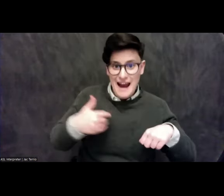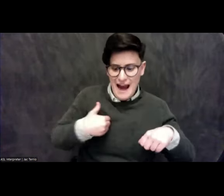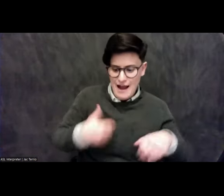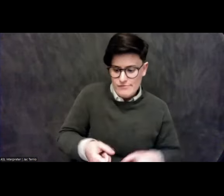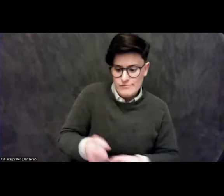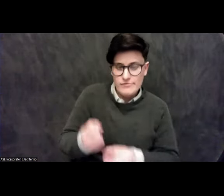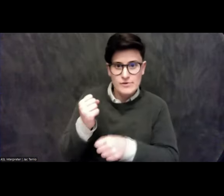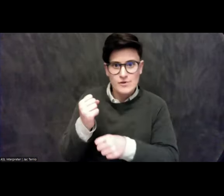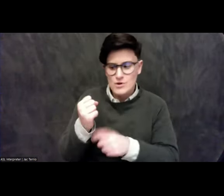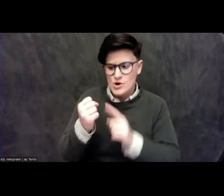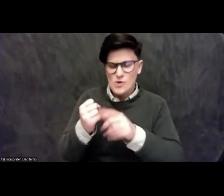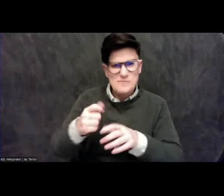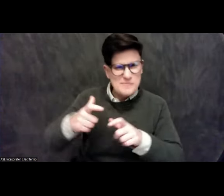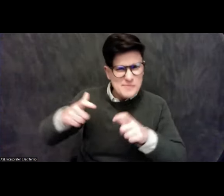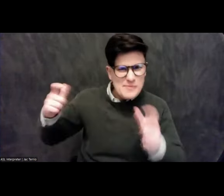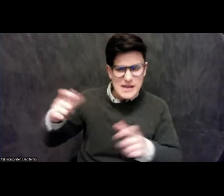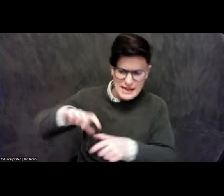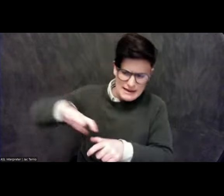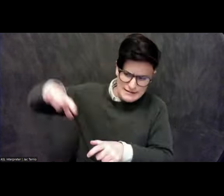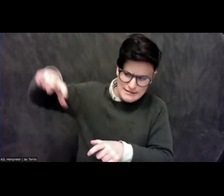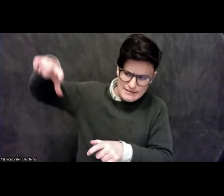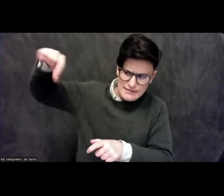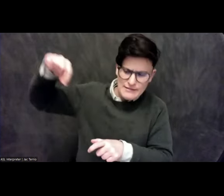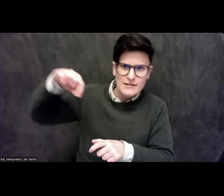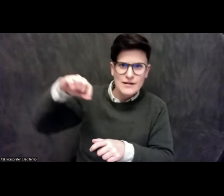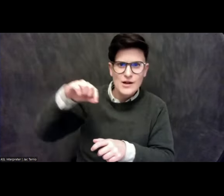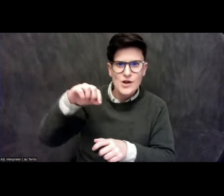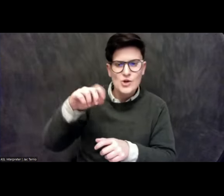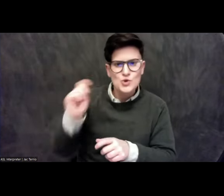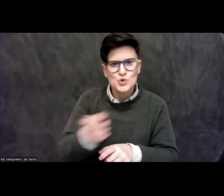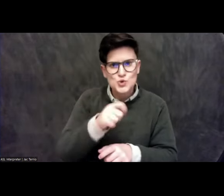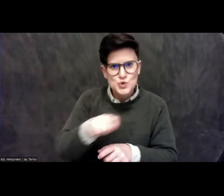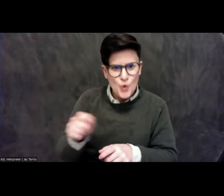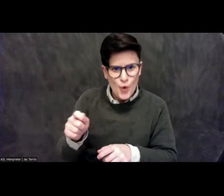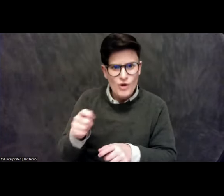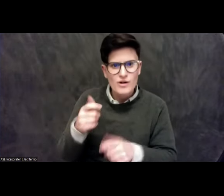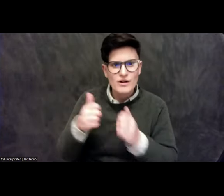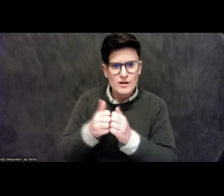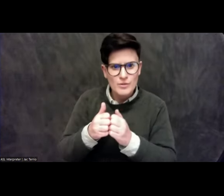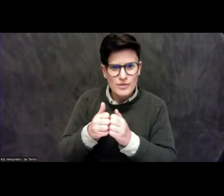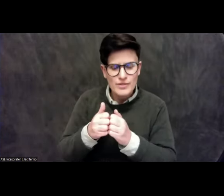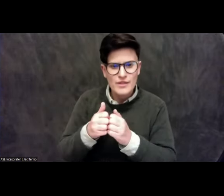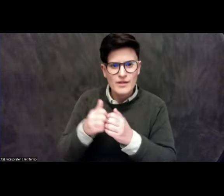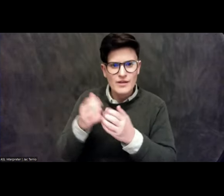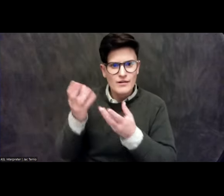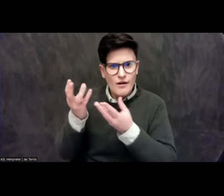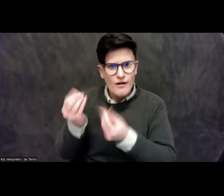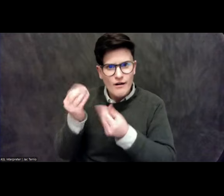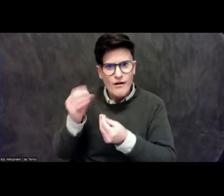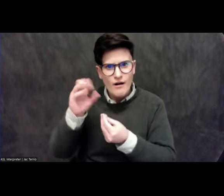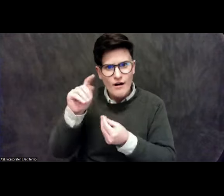called a maquawit, but his would have cotton balls in it instead of obsidian, and he'd have to face off against an actual